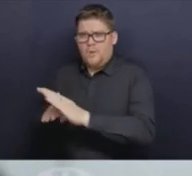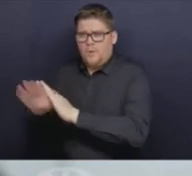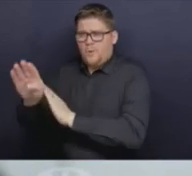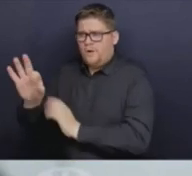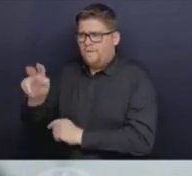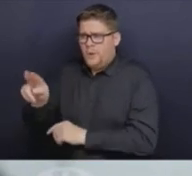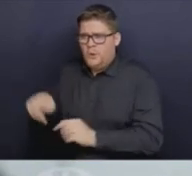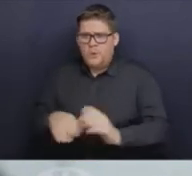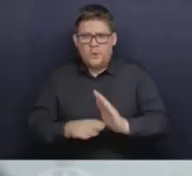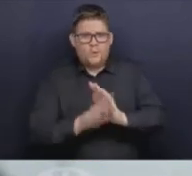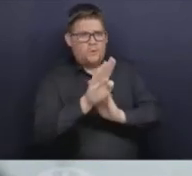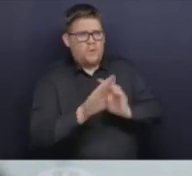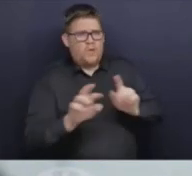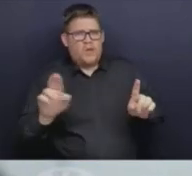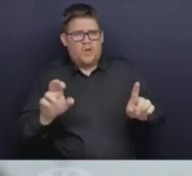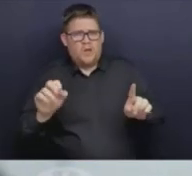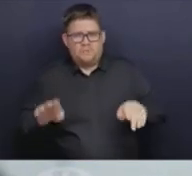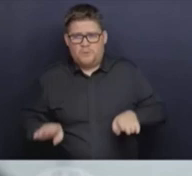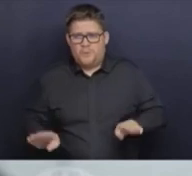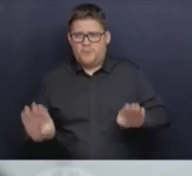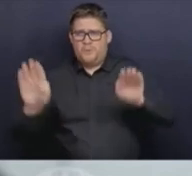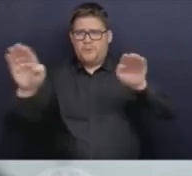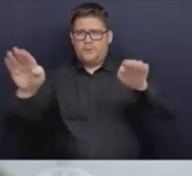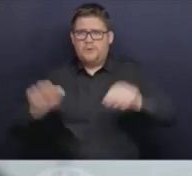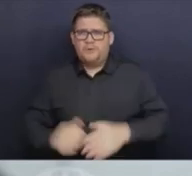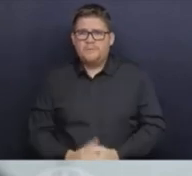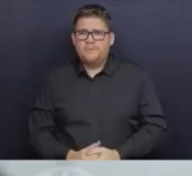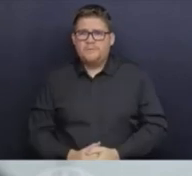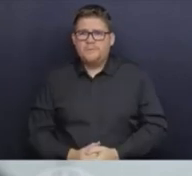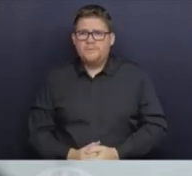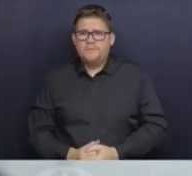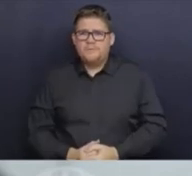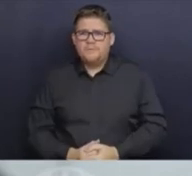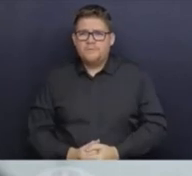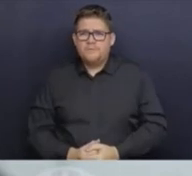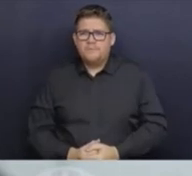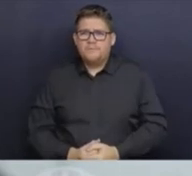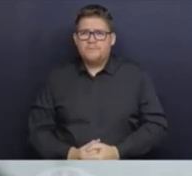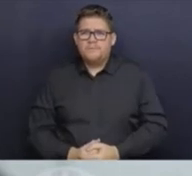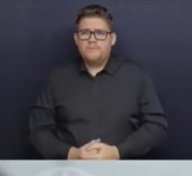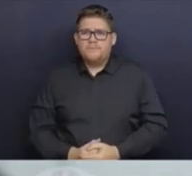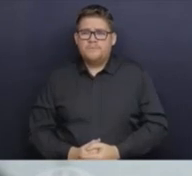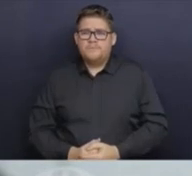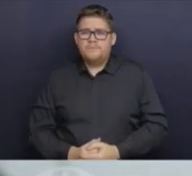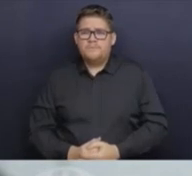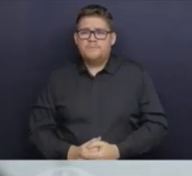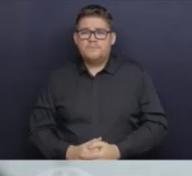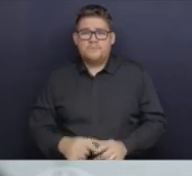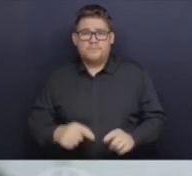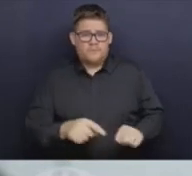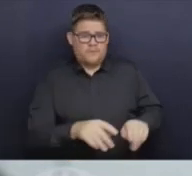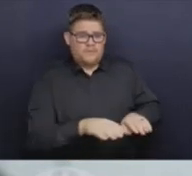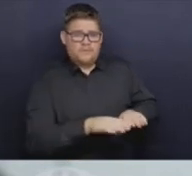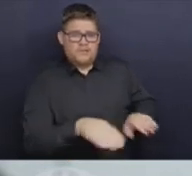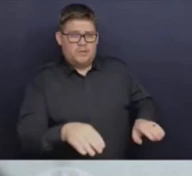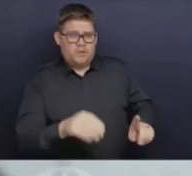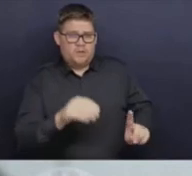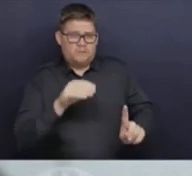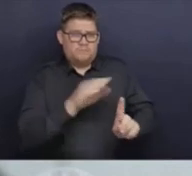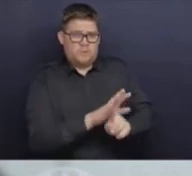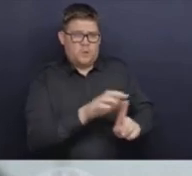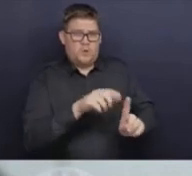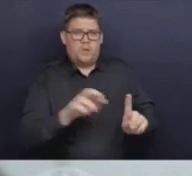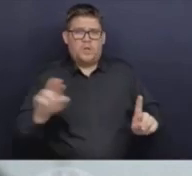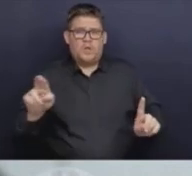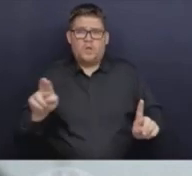normally have been exposed over the last two years weren't. And so they didn't have that immunity. And what we're seeing is it's